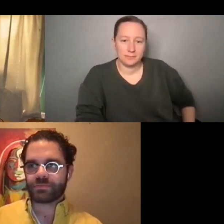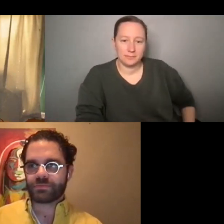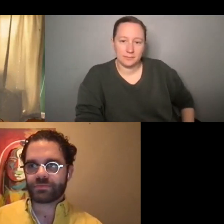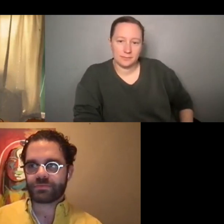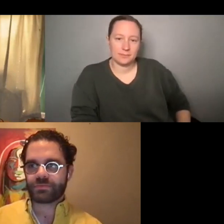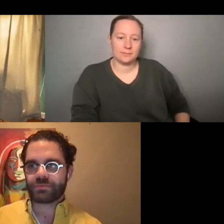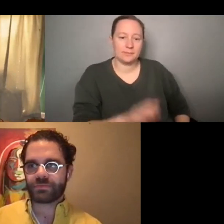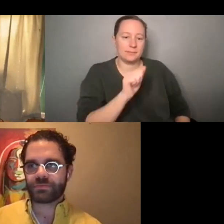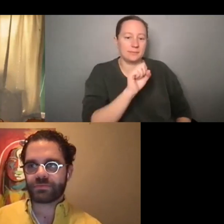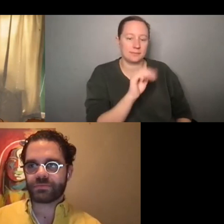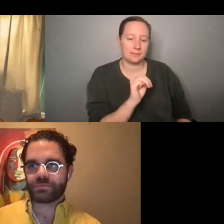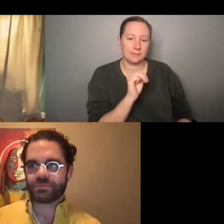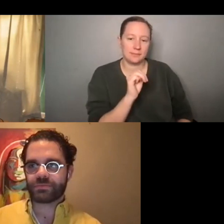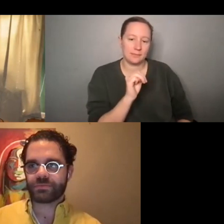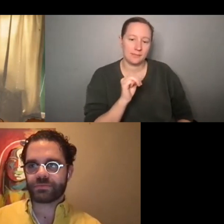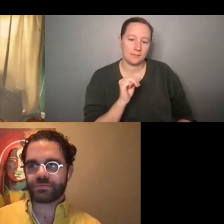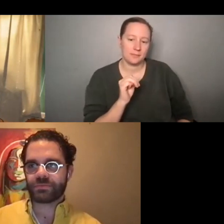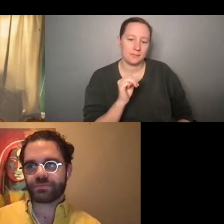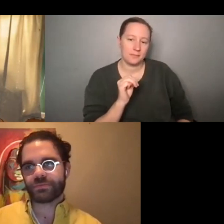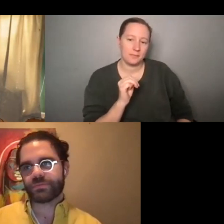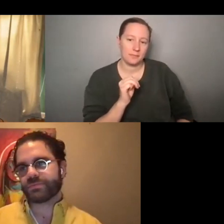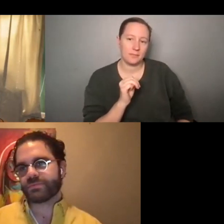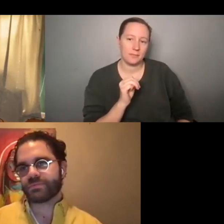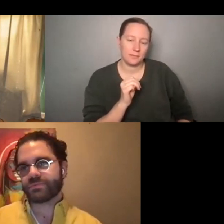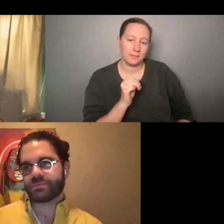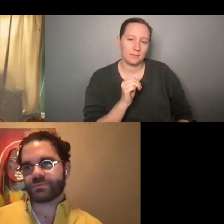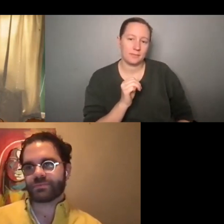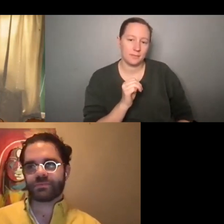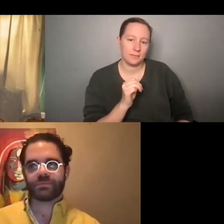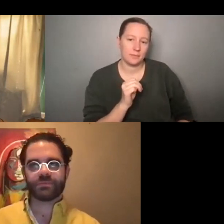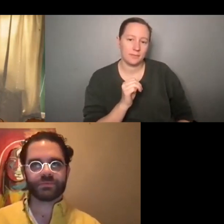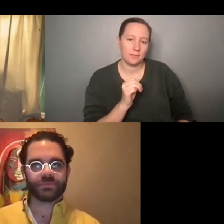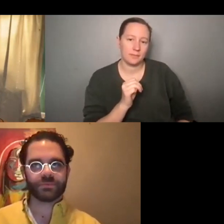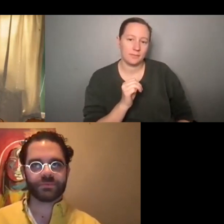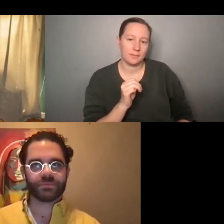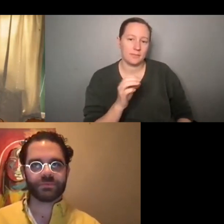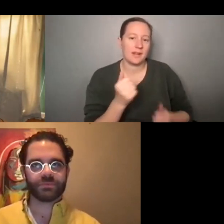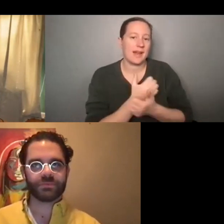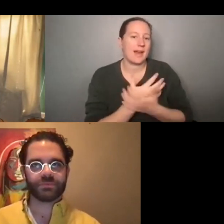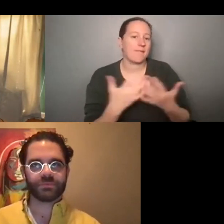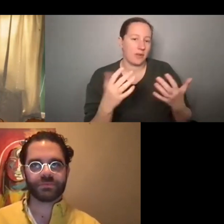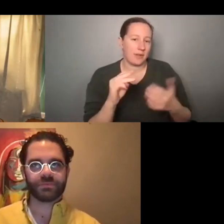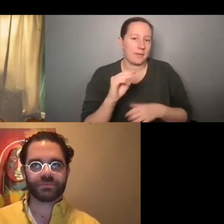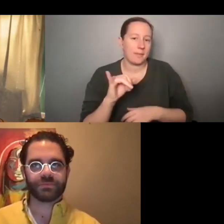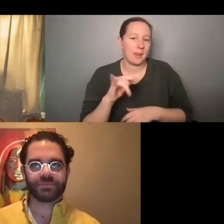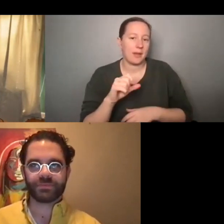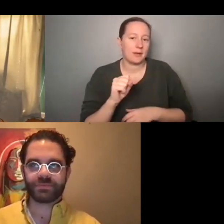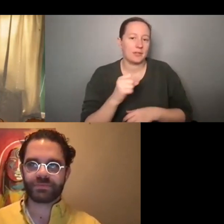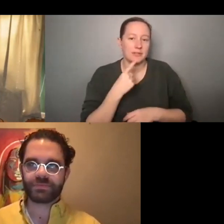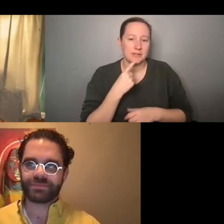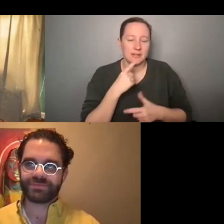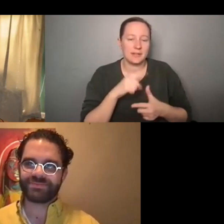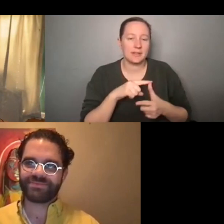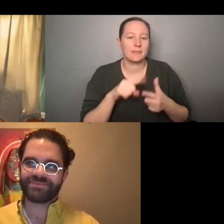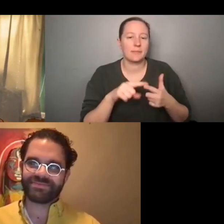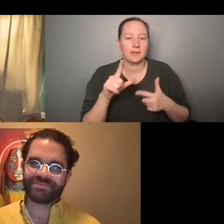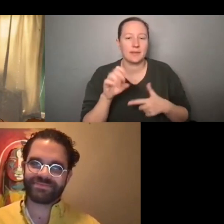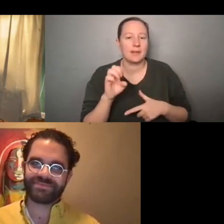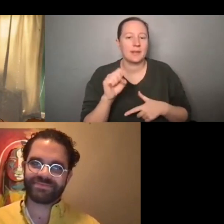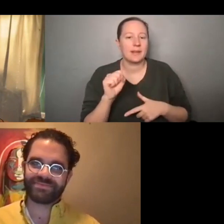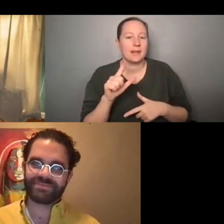Um, I was going to say, uh, every, by the way, everything that Miles and Leslie said, absolutely. Um,